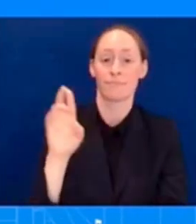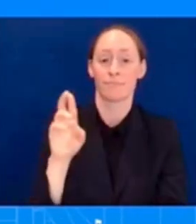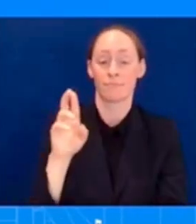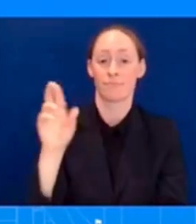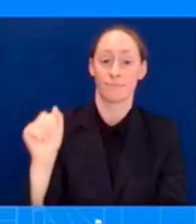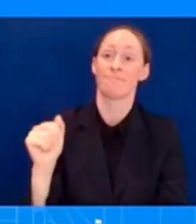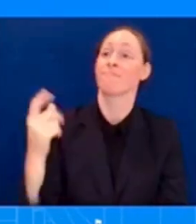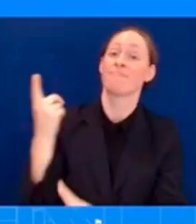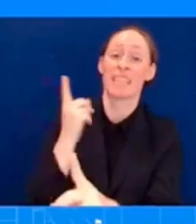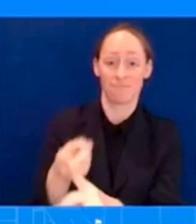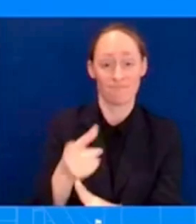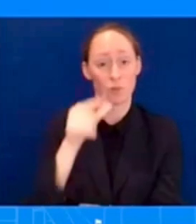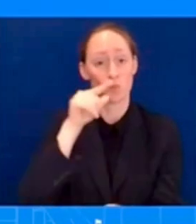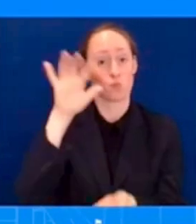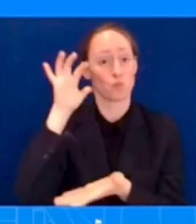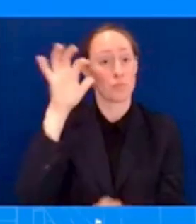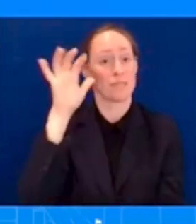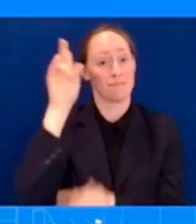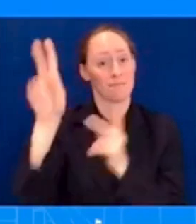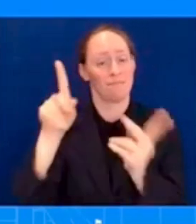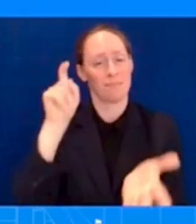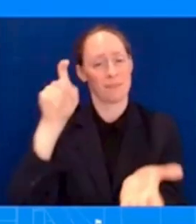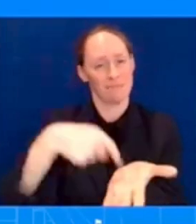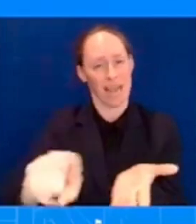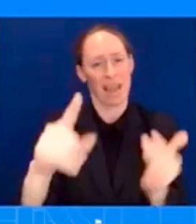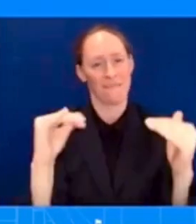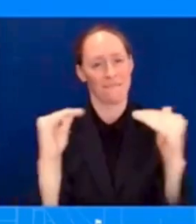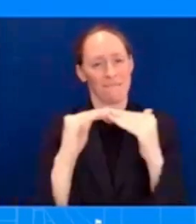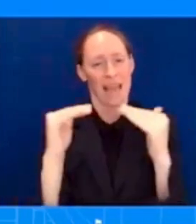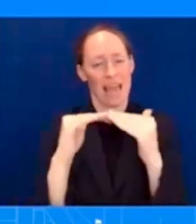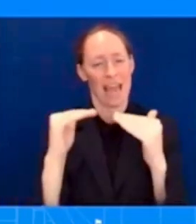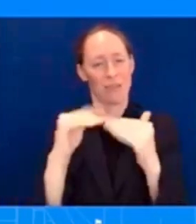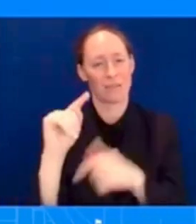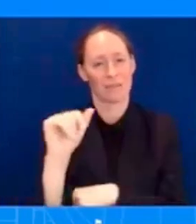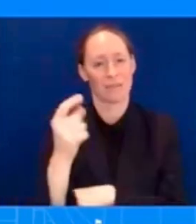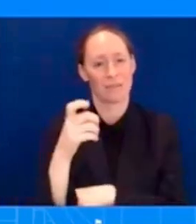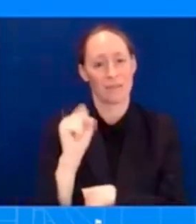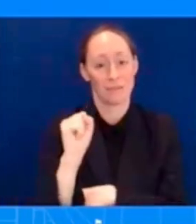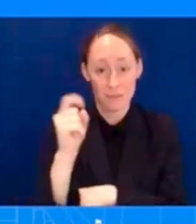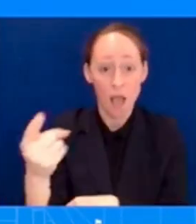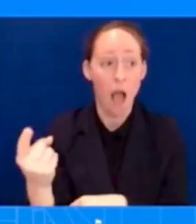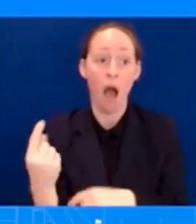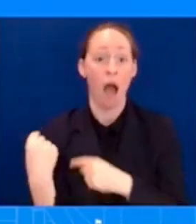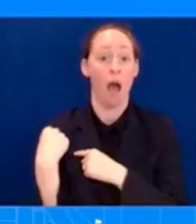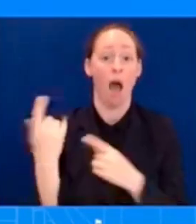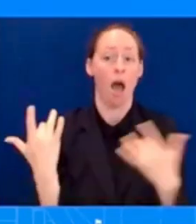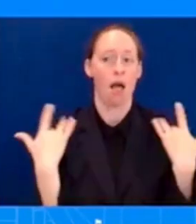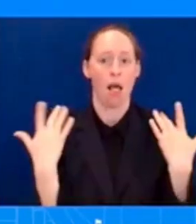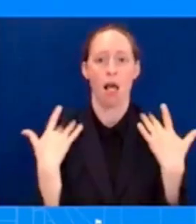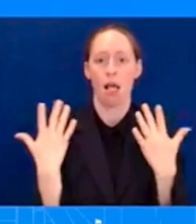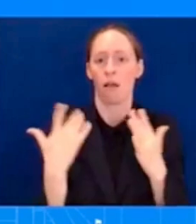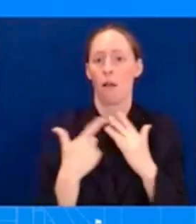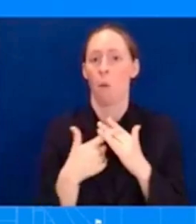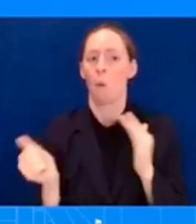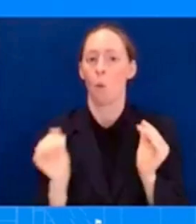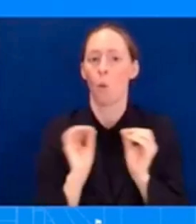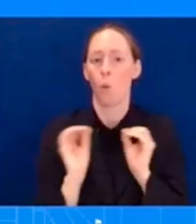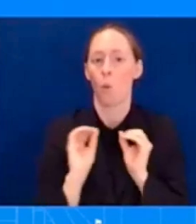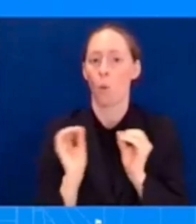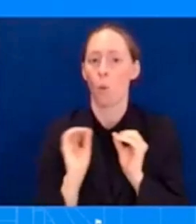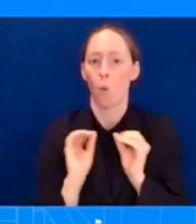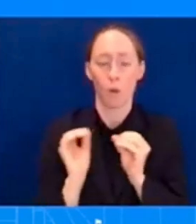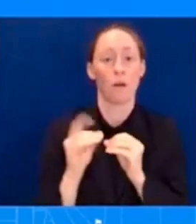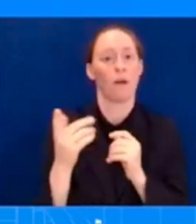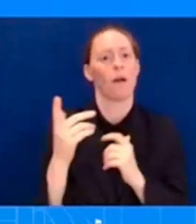tax cheats and requiring large corporations to pay a 15 percent minimum tax. That's quite a lot of good done